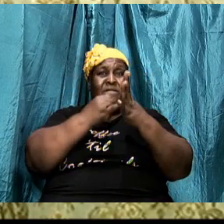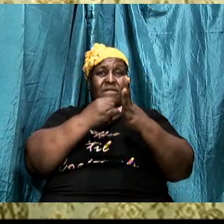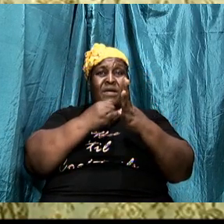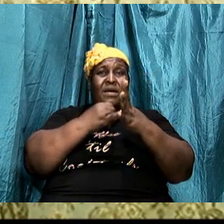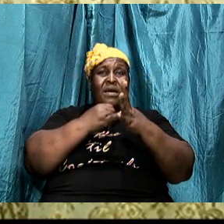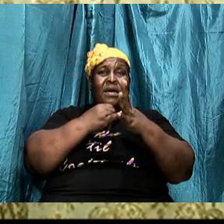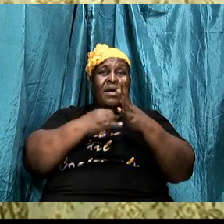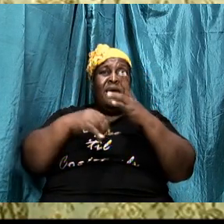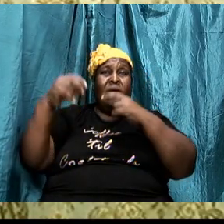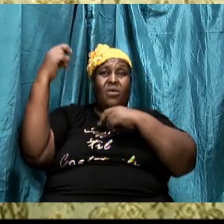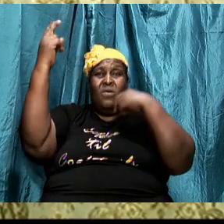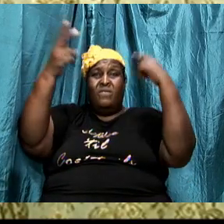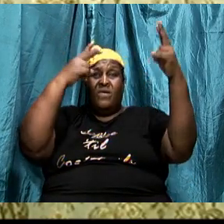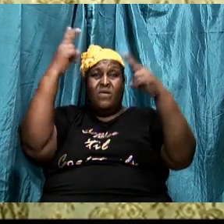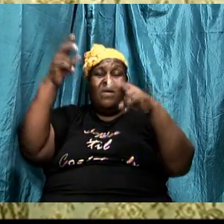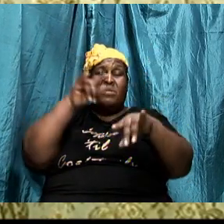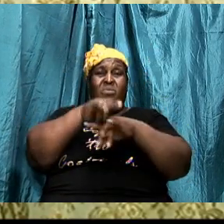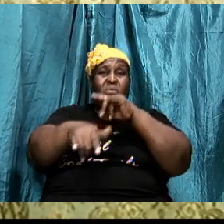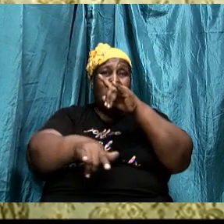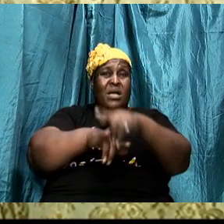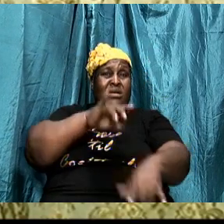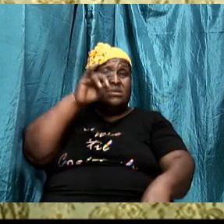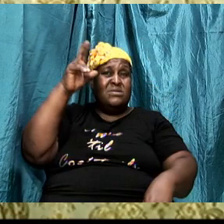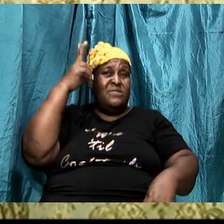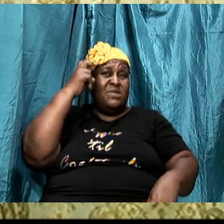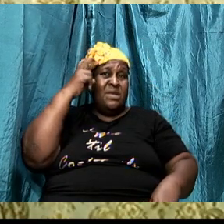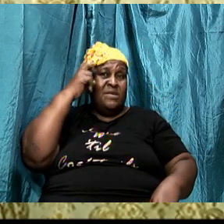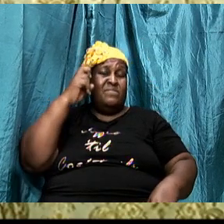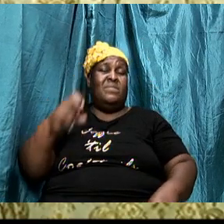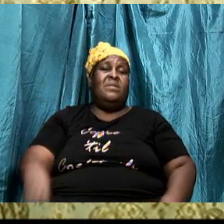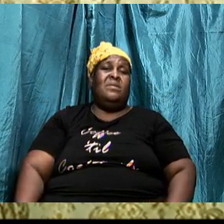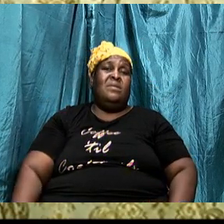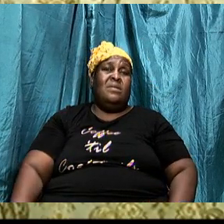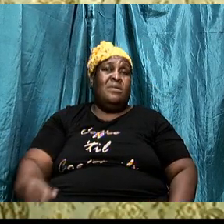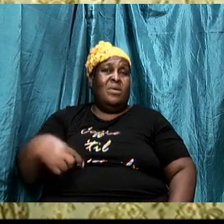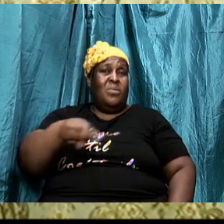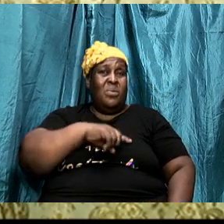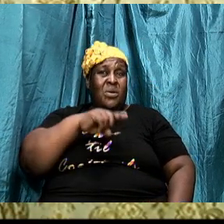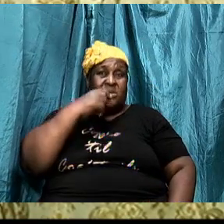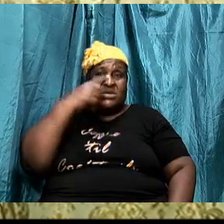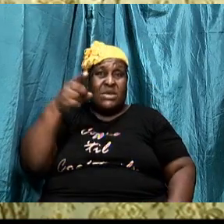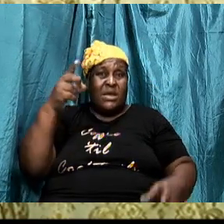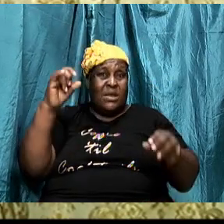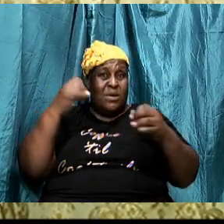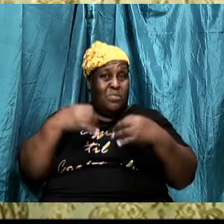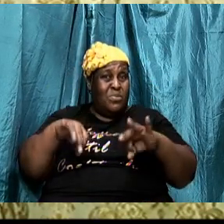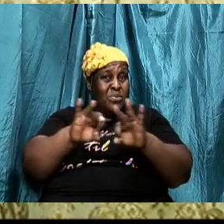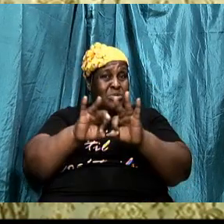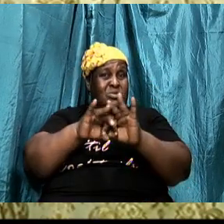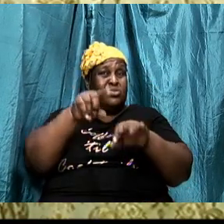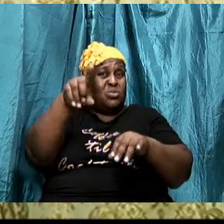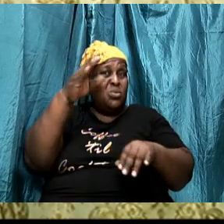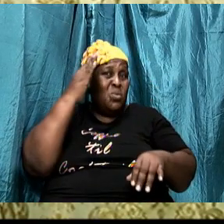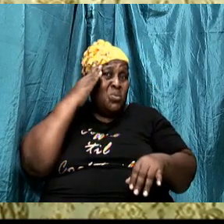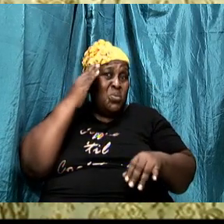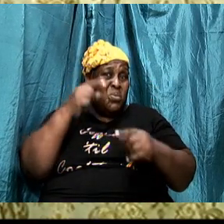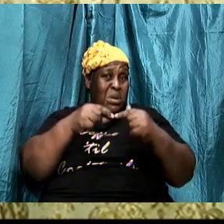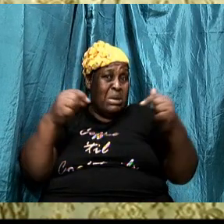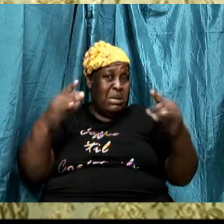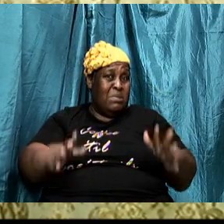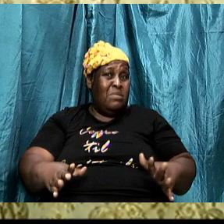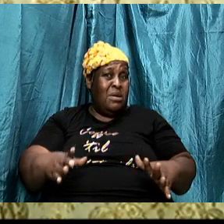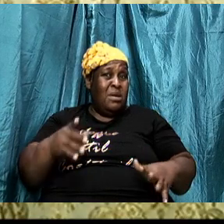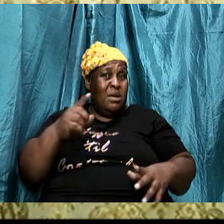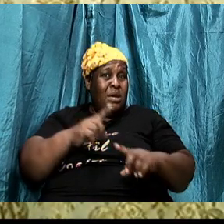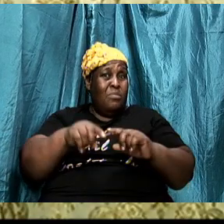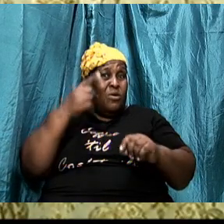wiles of the devil and we are saying that it is important that you know the enemy but in order to know